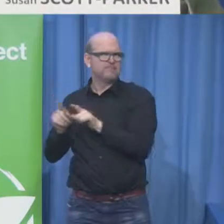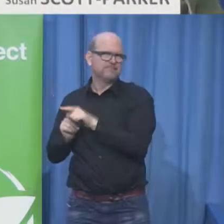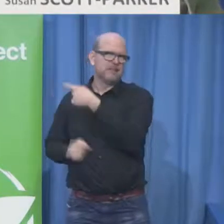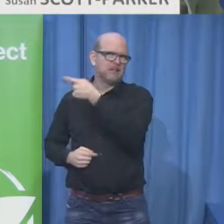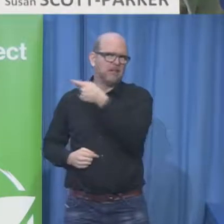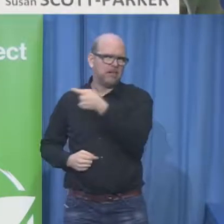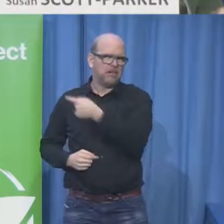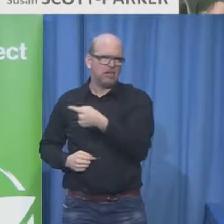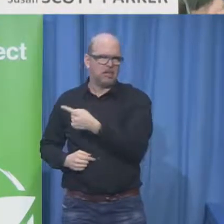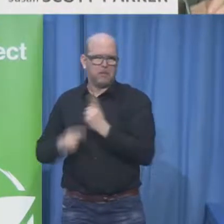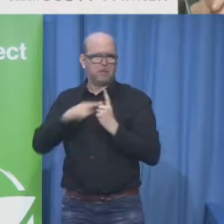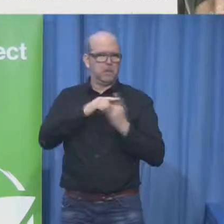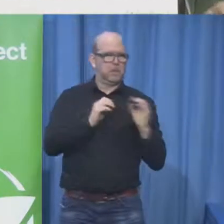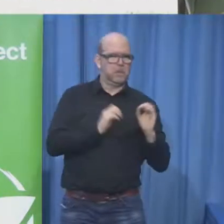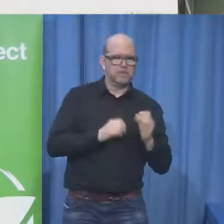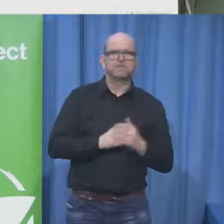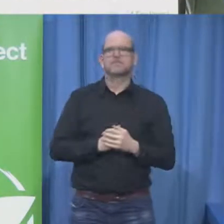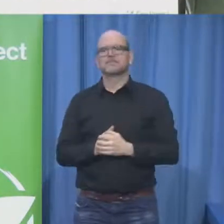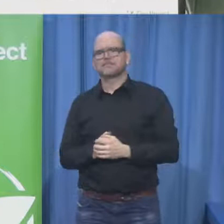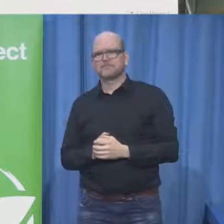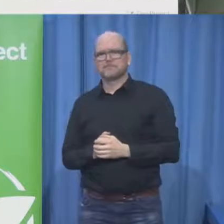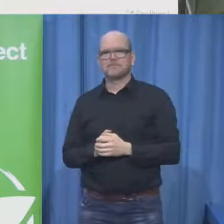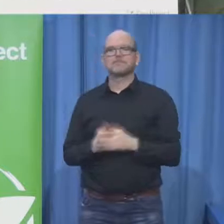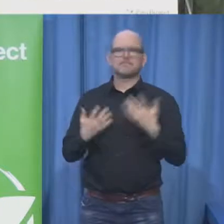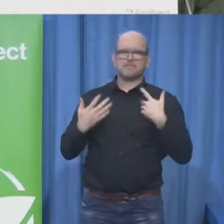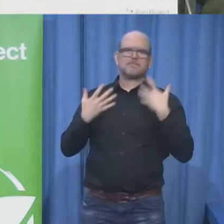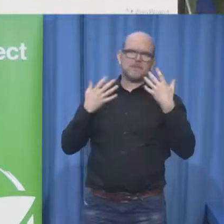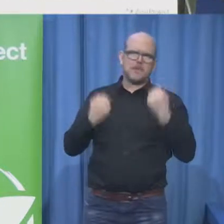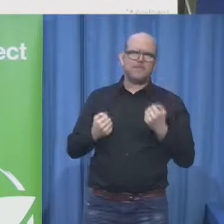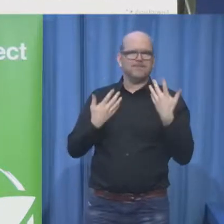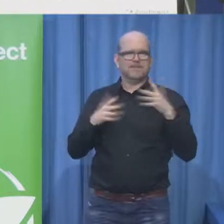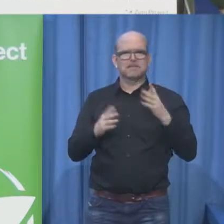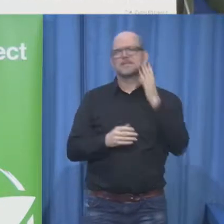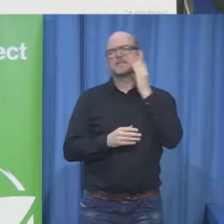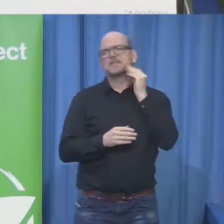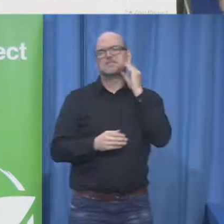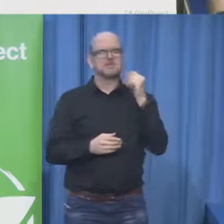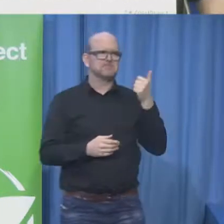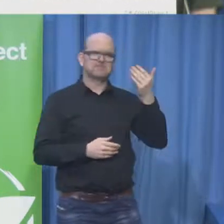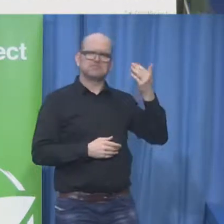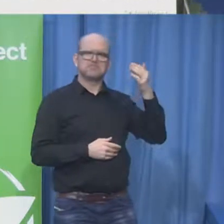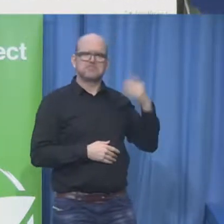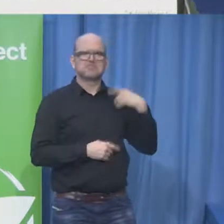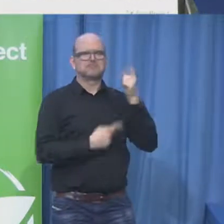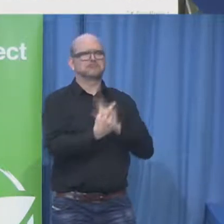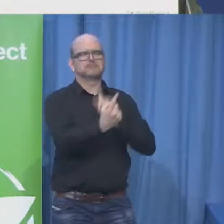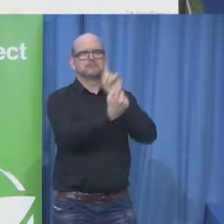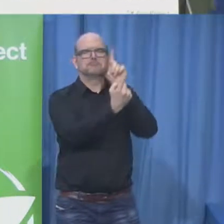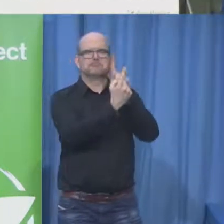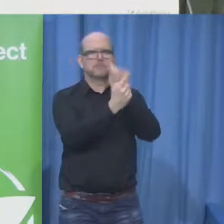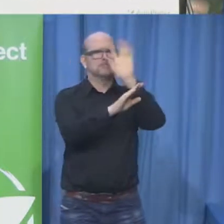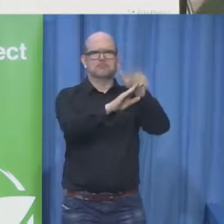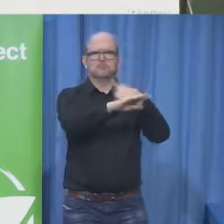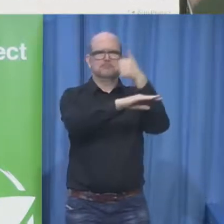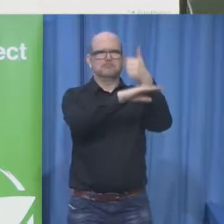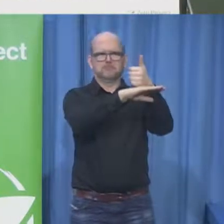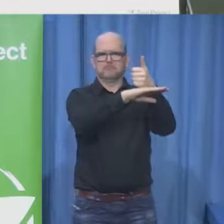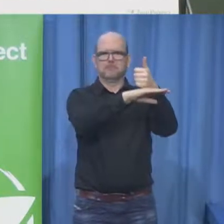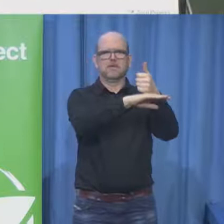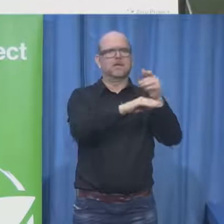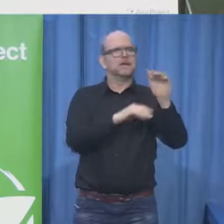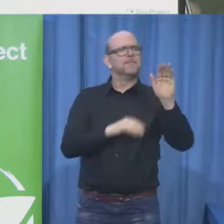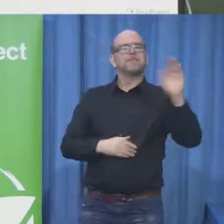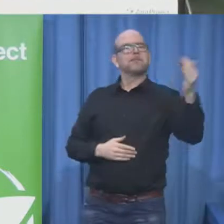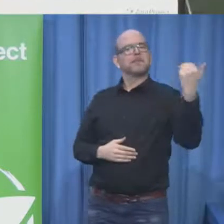so my answer now I heard a man once didn't work but I